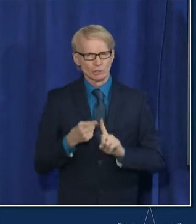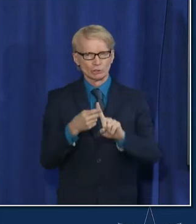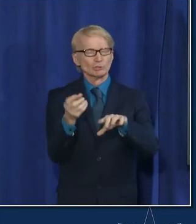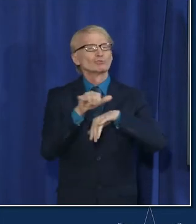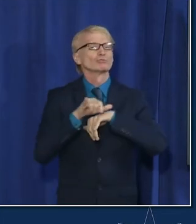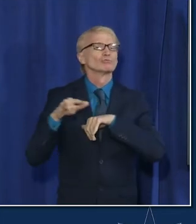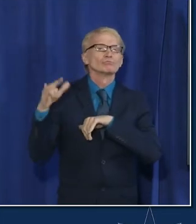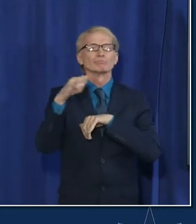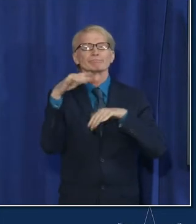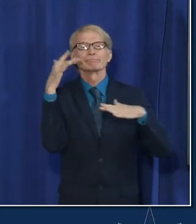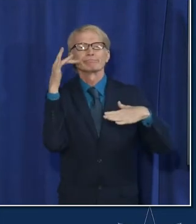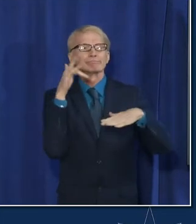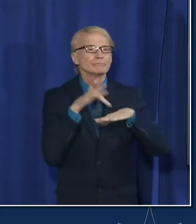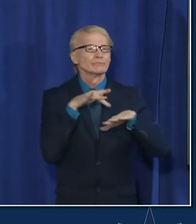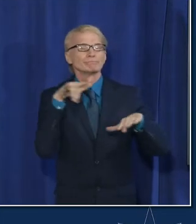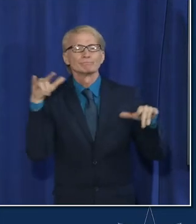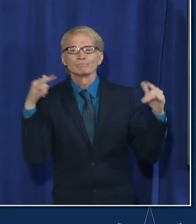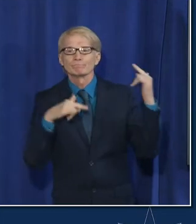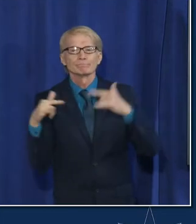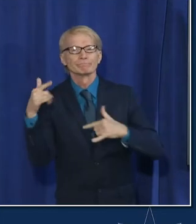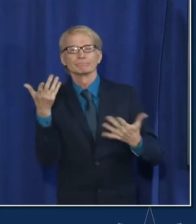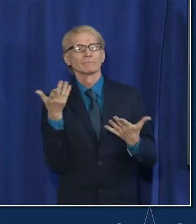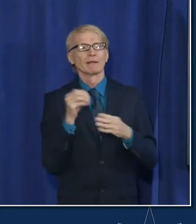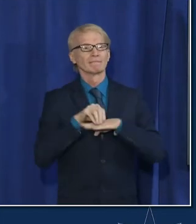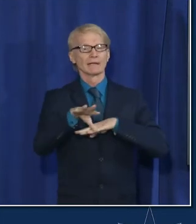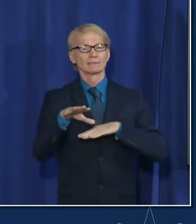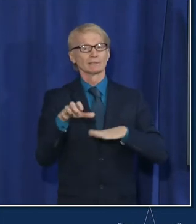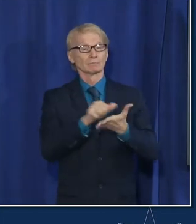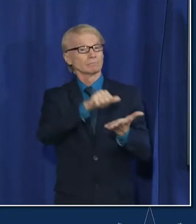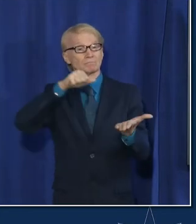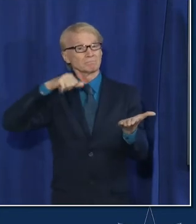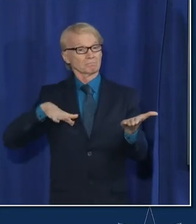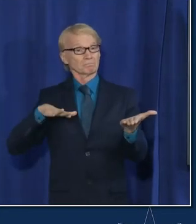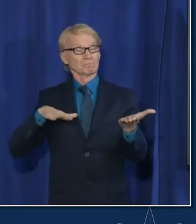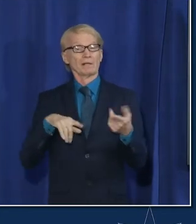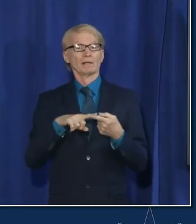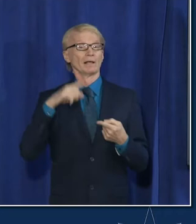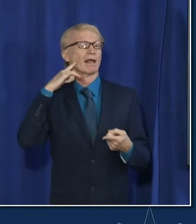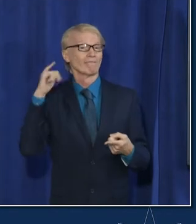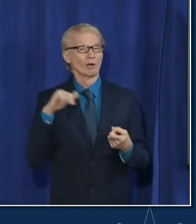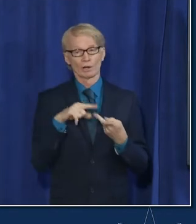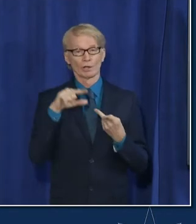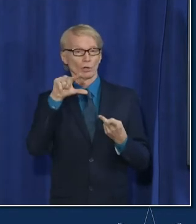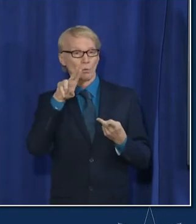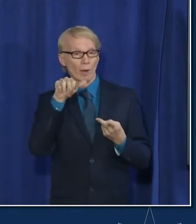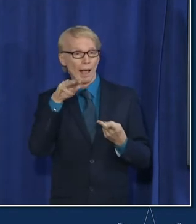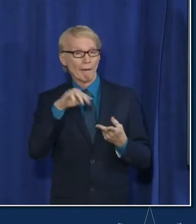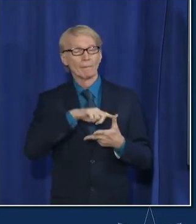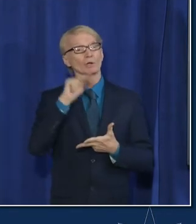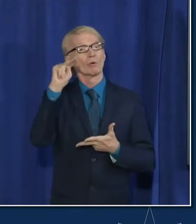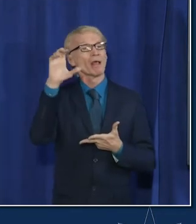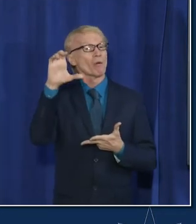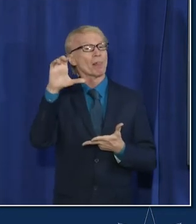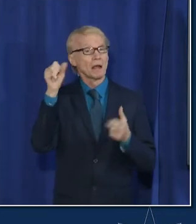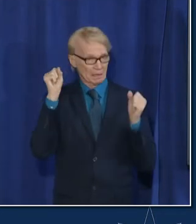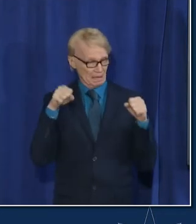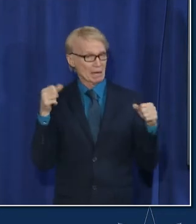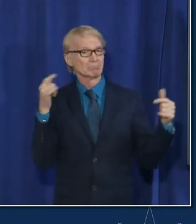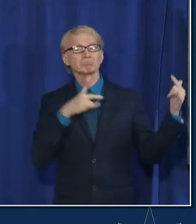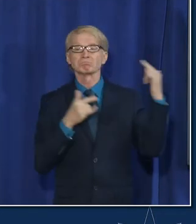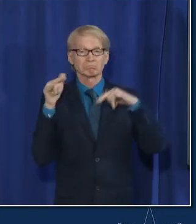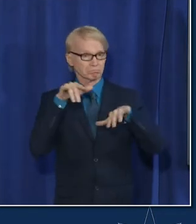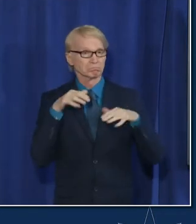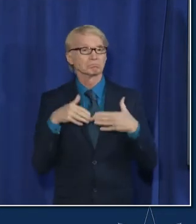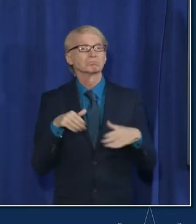advisory as of today we are removing California Guam and North Carolina from the travel advisory there are new